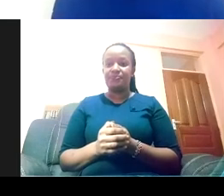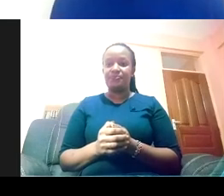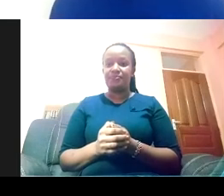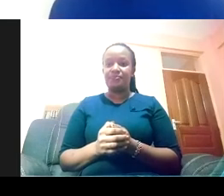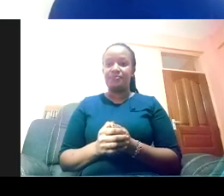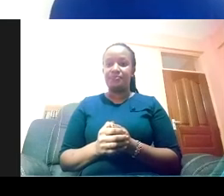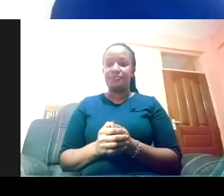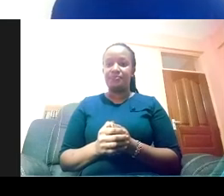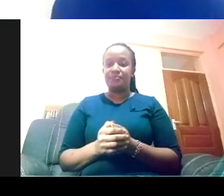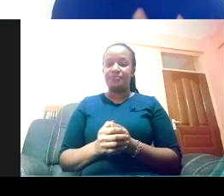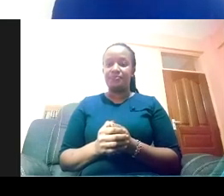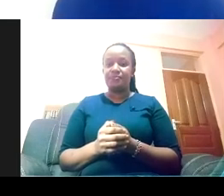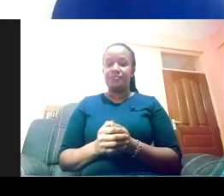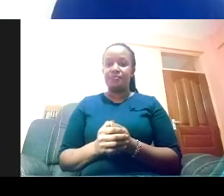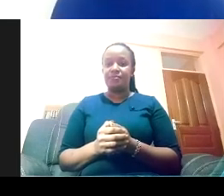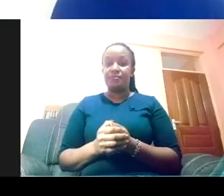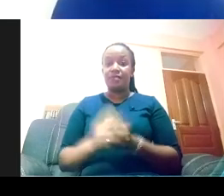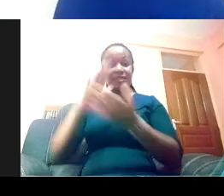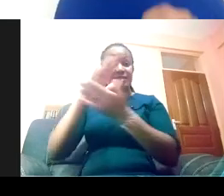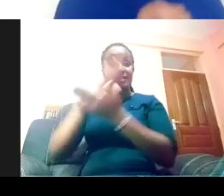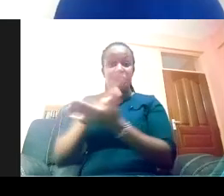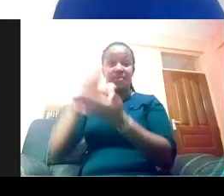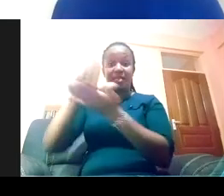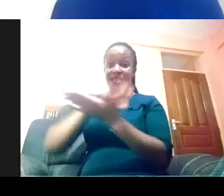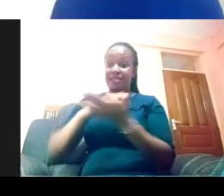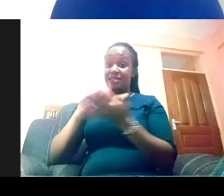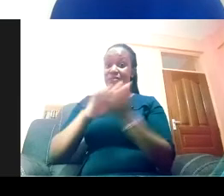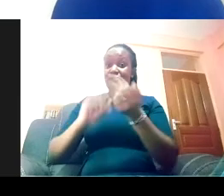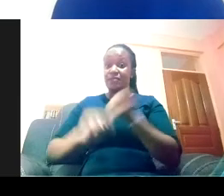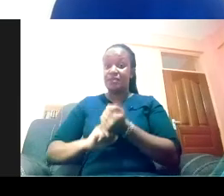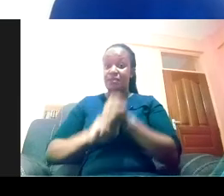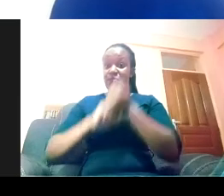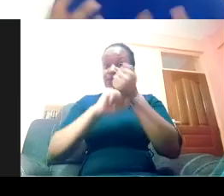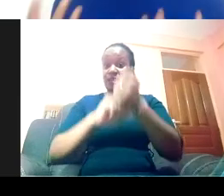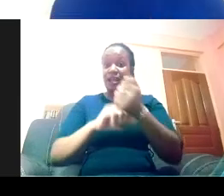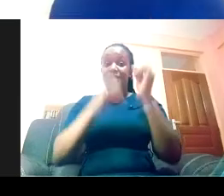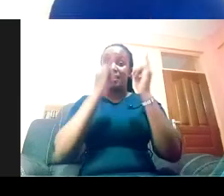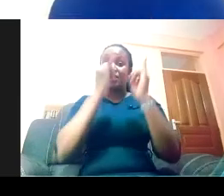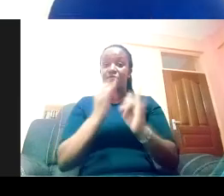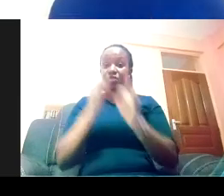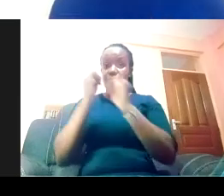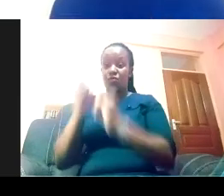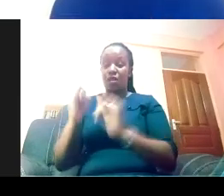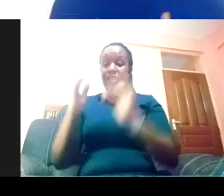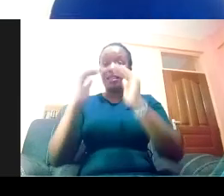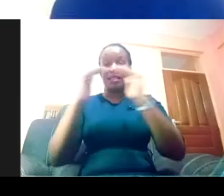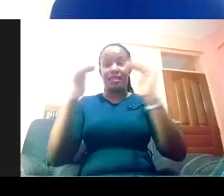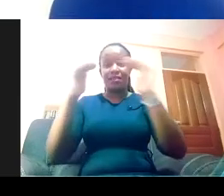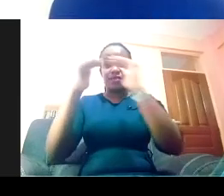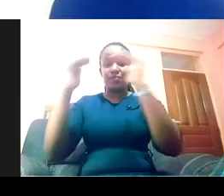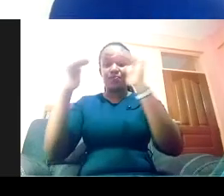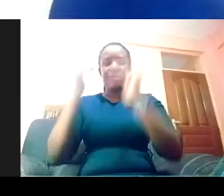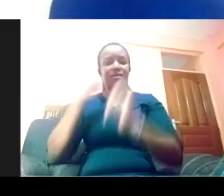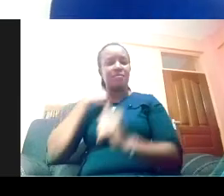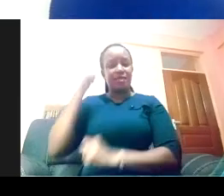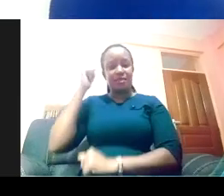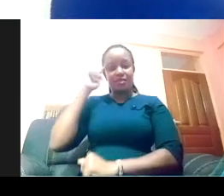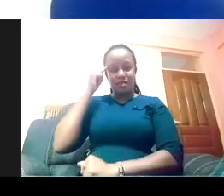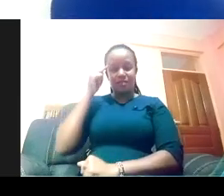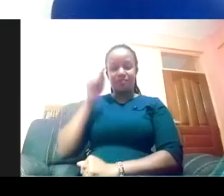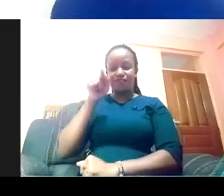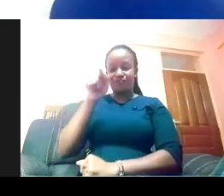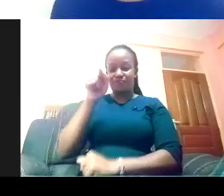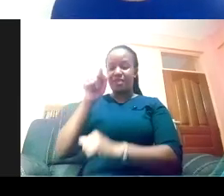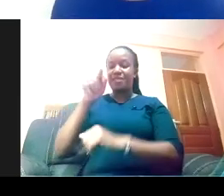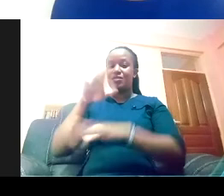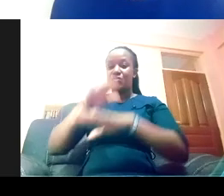So some sources of support are at the individual level, and I think this is a really great resource, great is to get